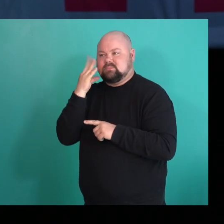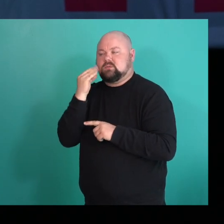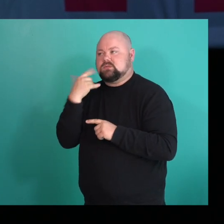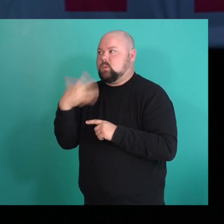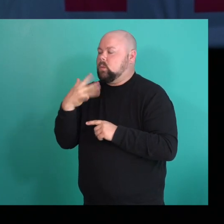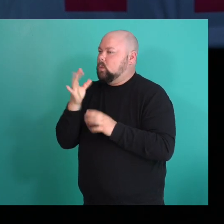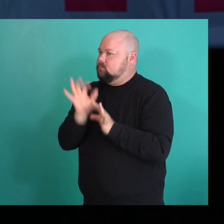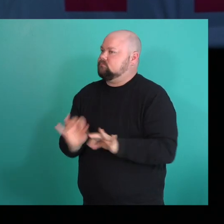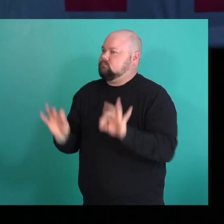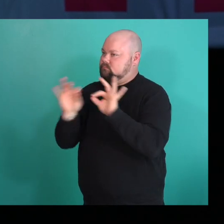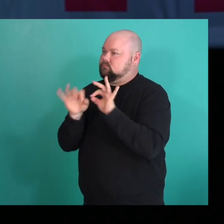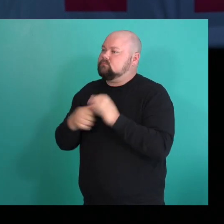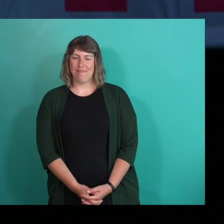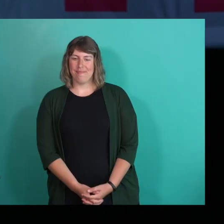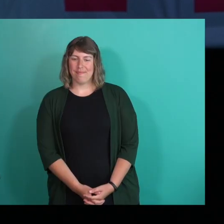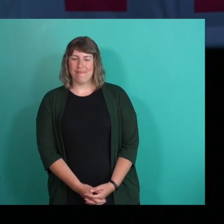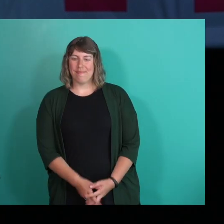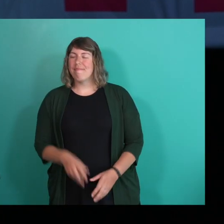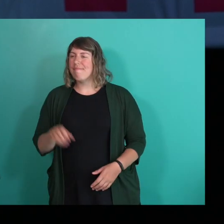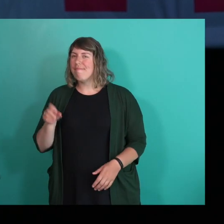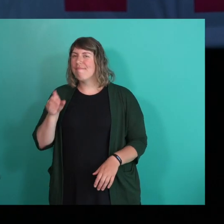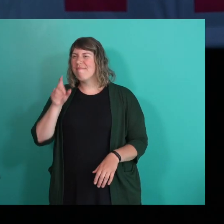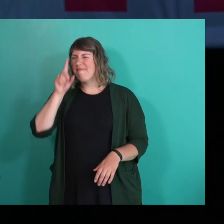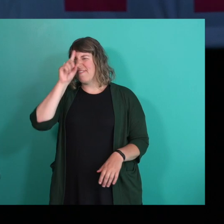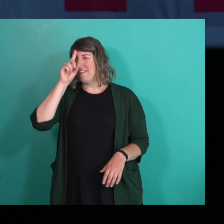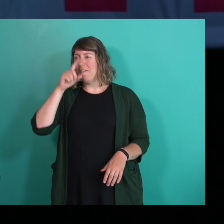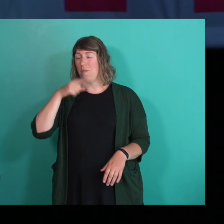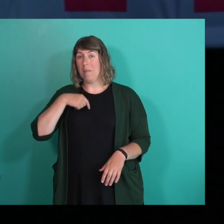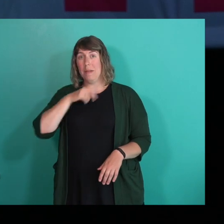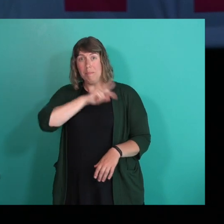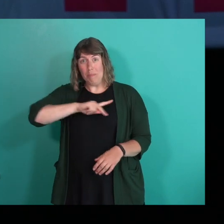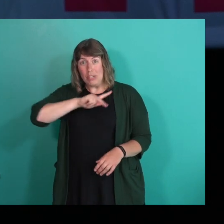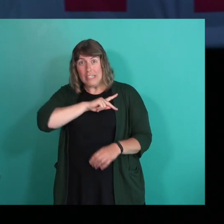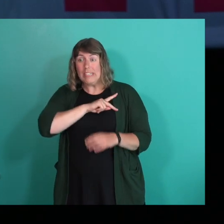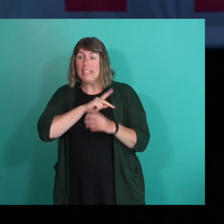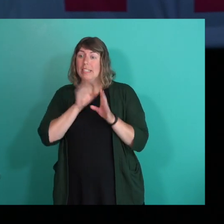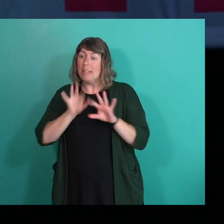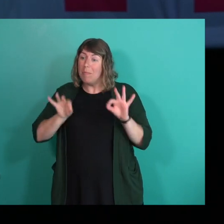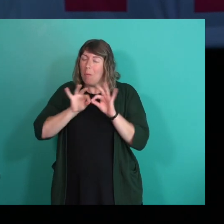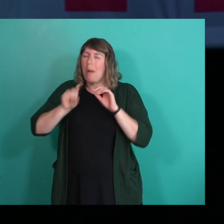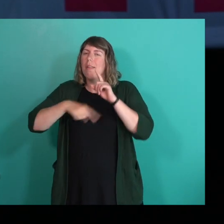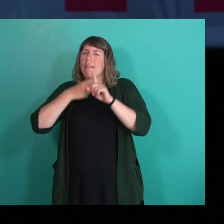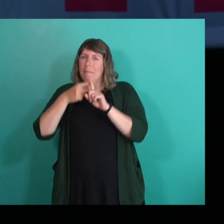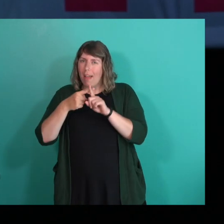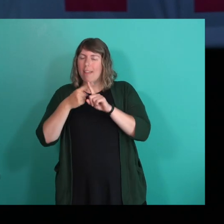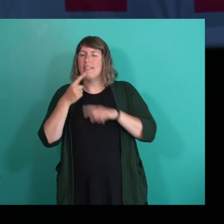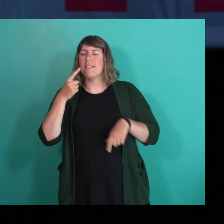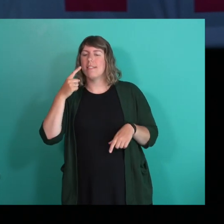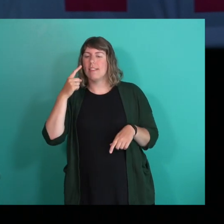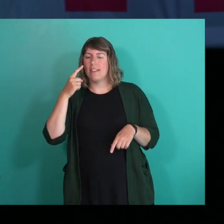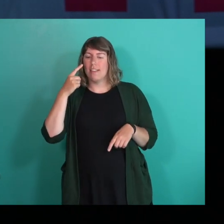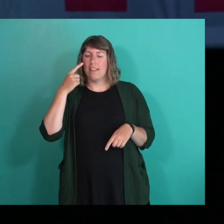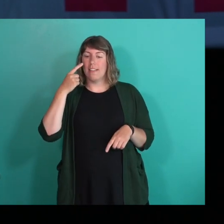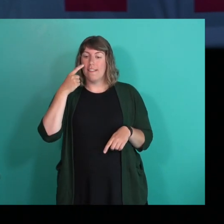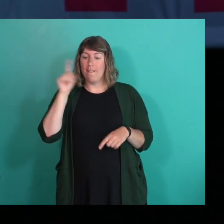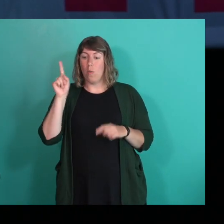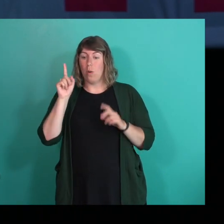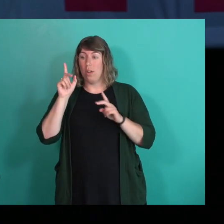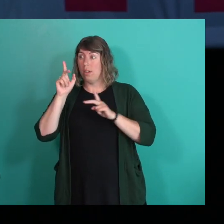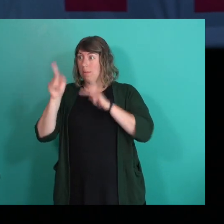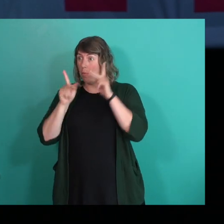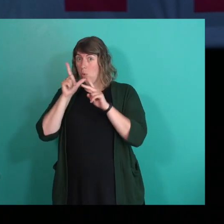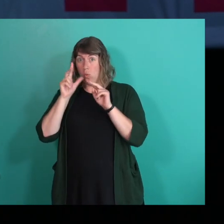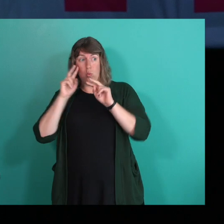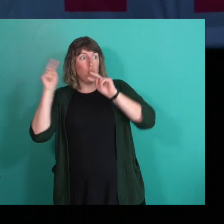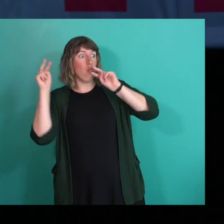Yeah. And it was important for me personally, but also important in terms of the people who were watching,